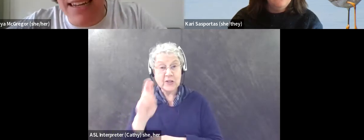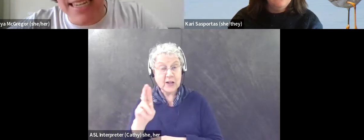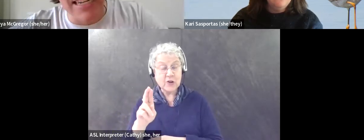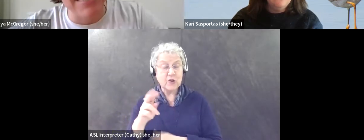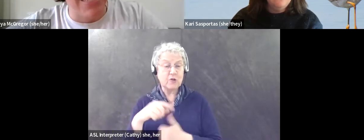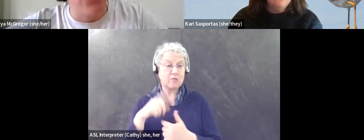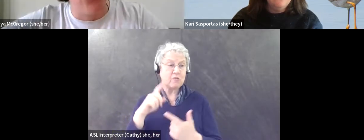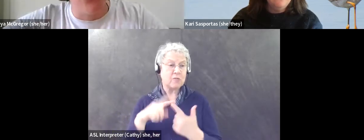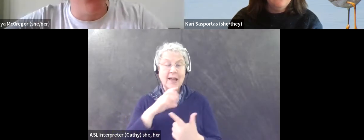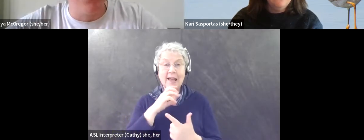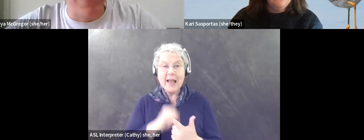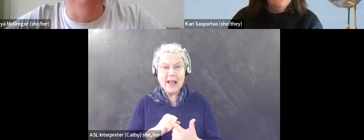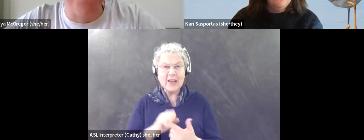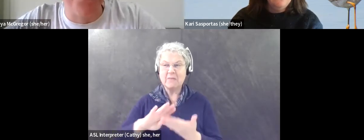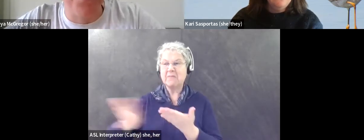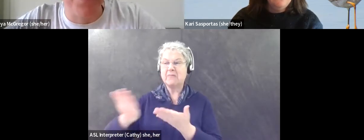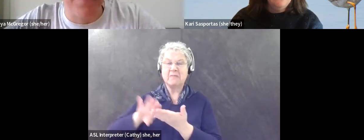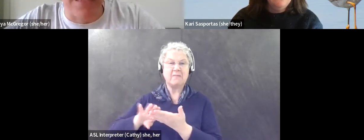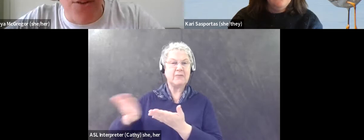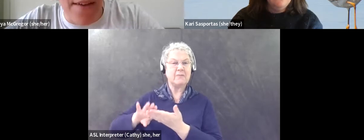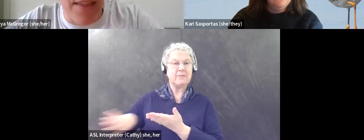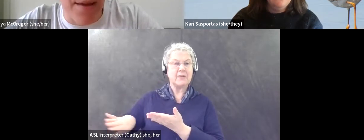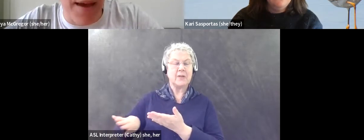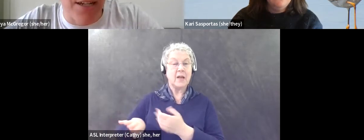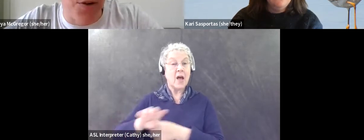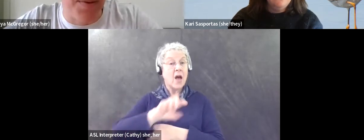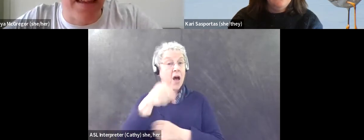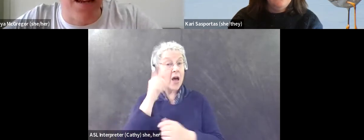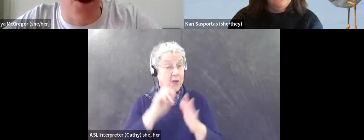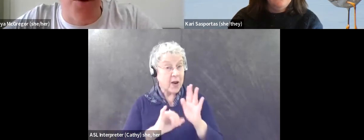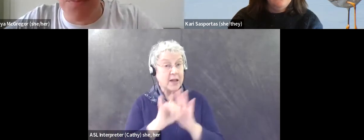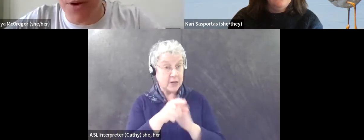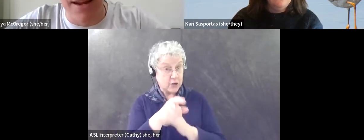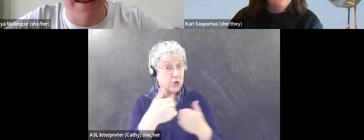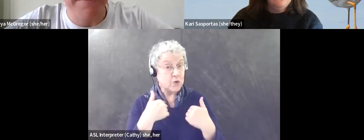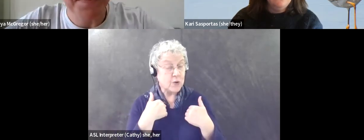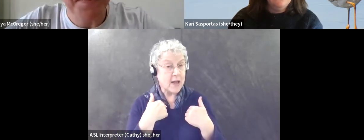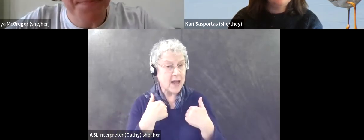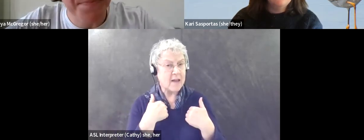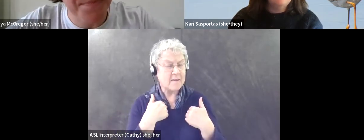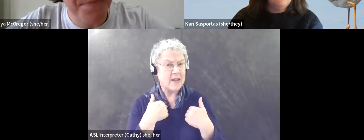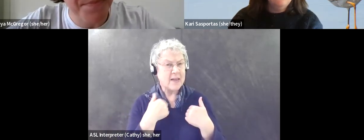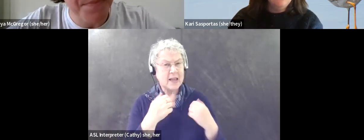other identities that you, um, that you have that impact your ability to go birding?